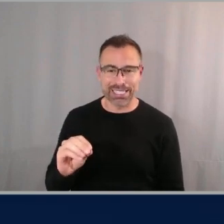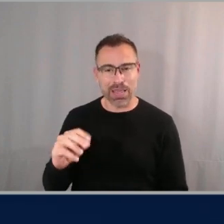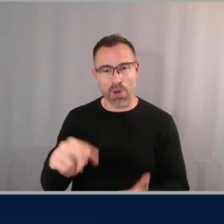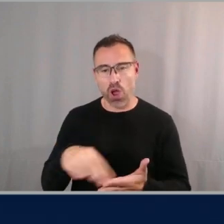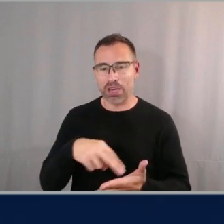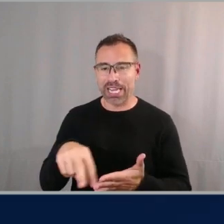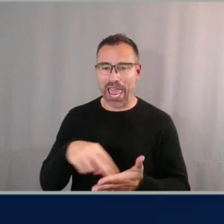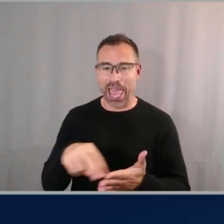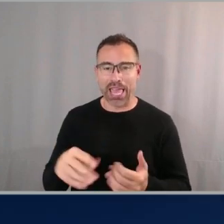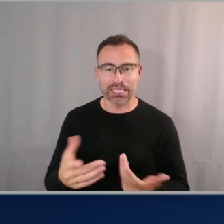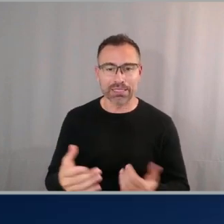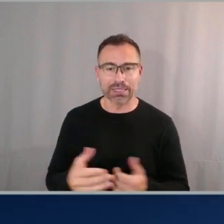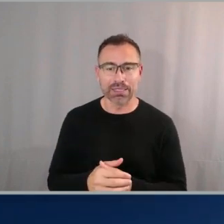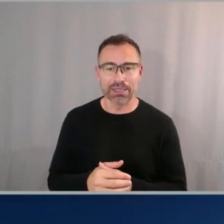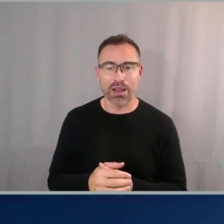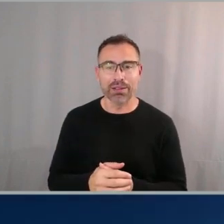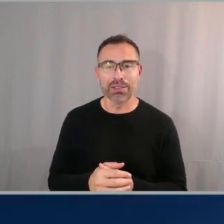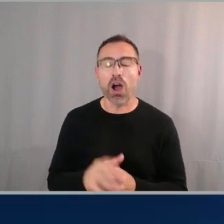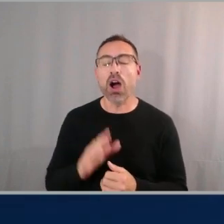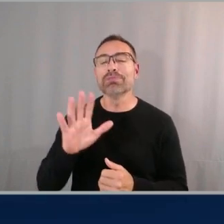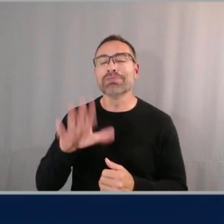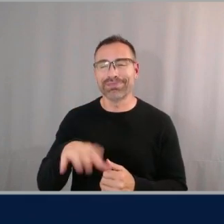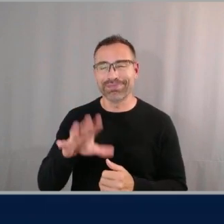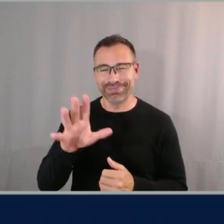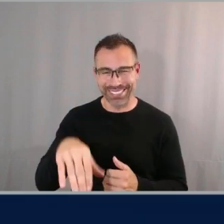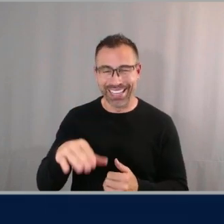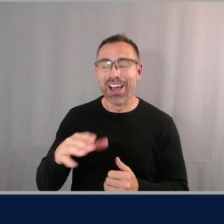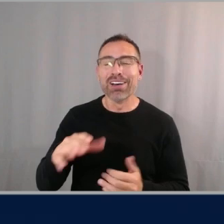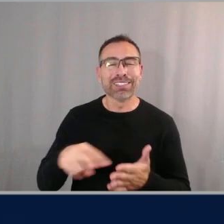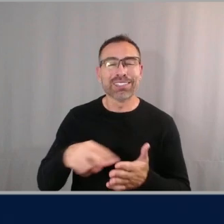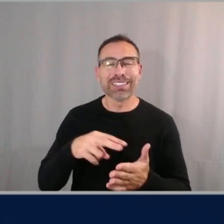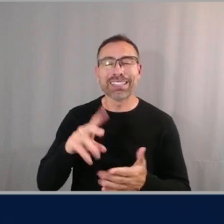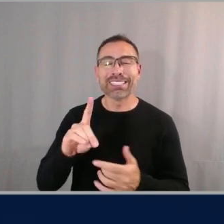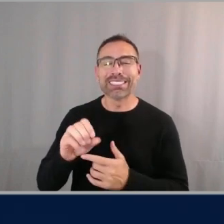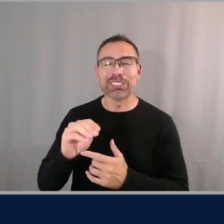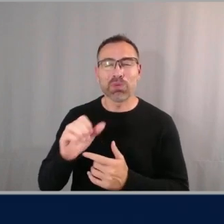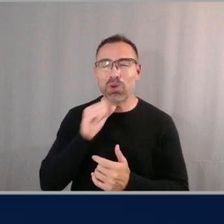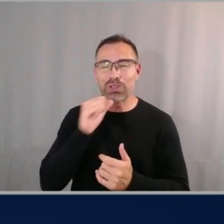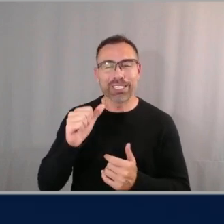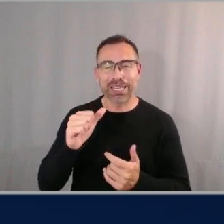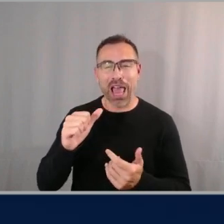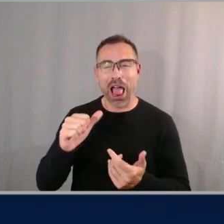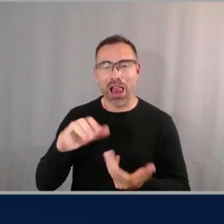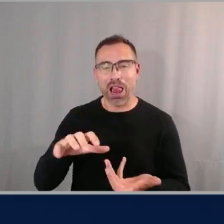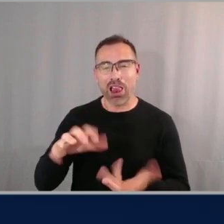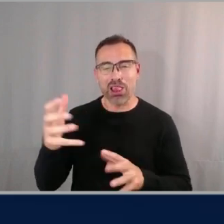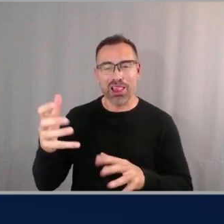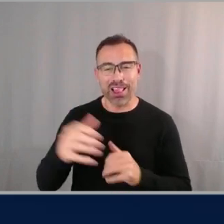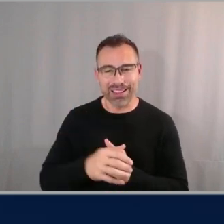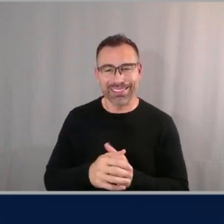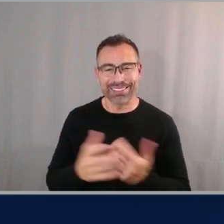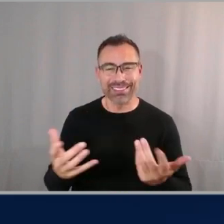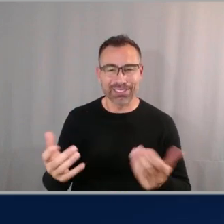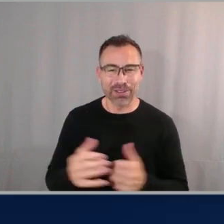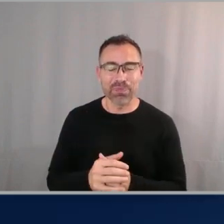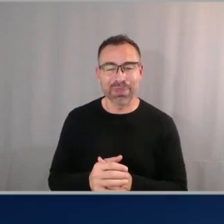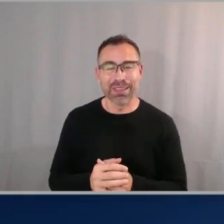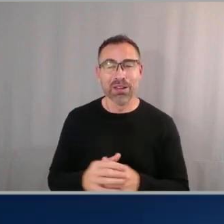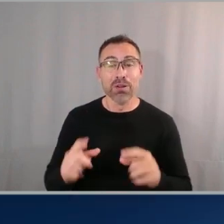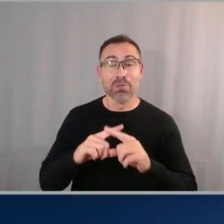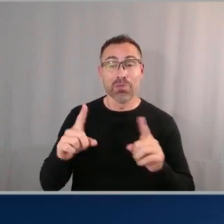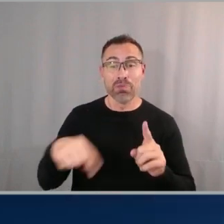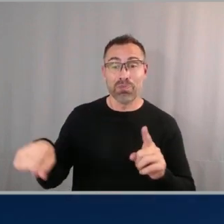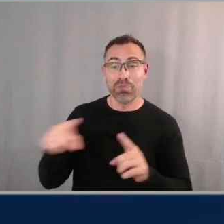because the demo god must be satiated it's either the drop of blood or the dance but yeah for for reasons we're not allowed to do the the blood thing anymore and that was for